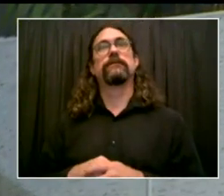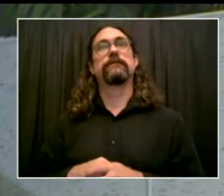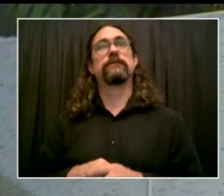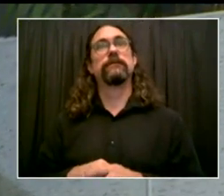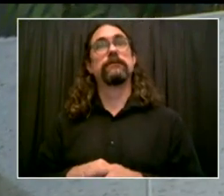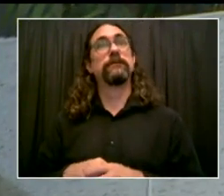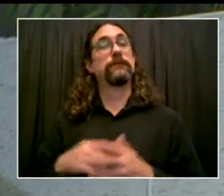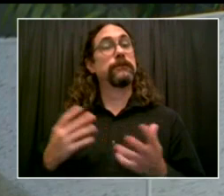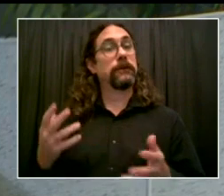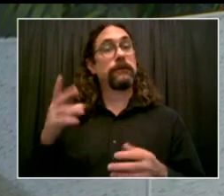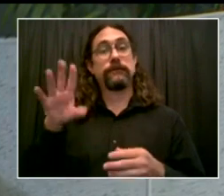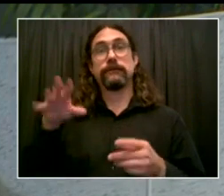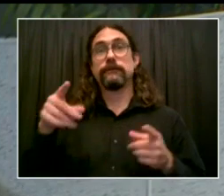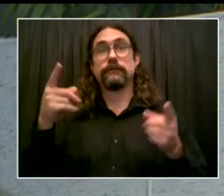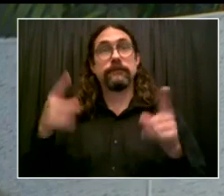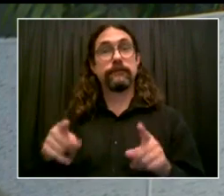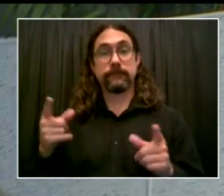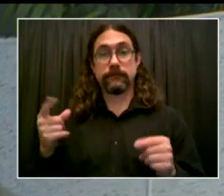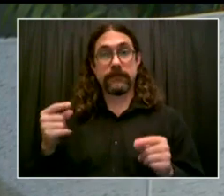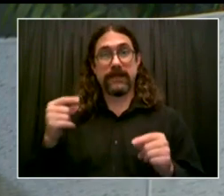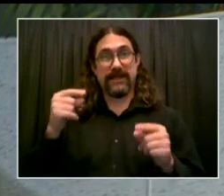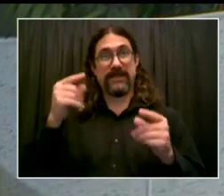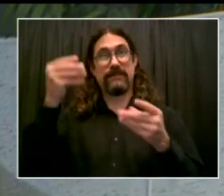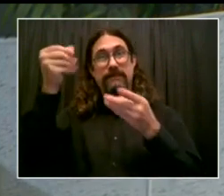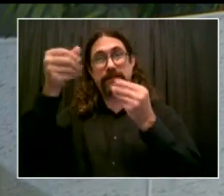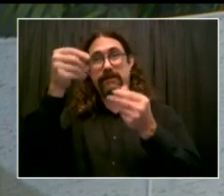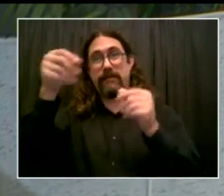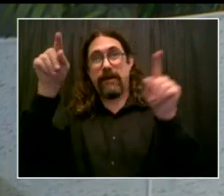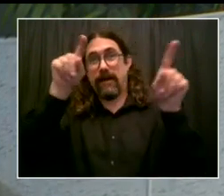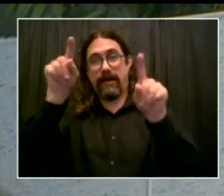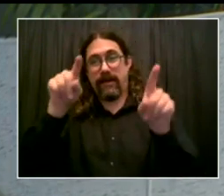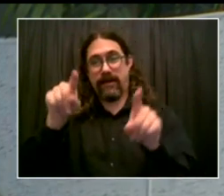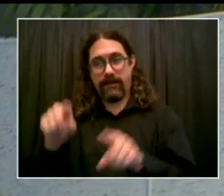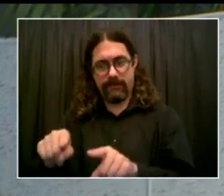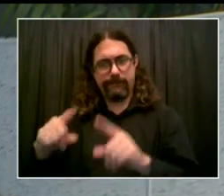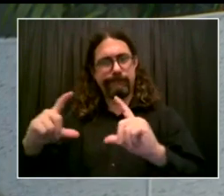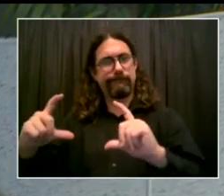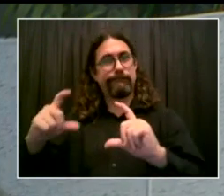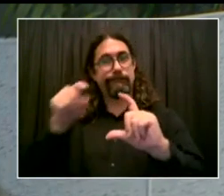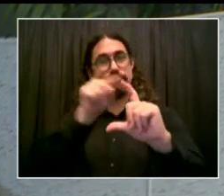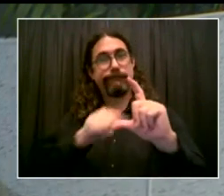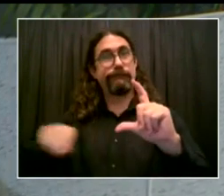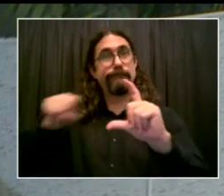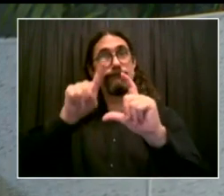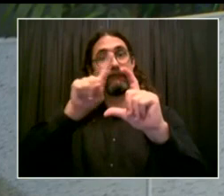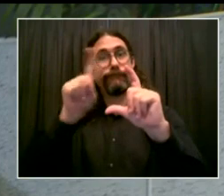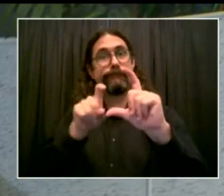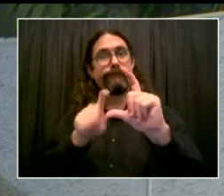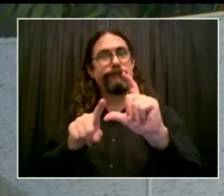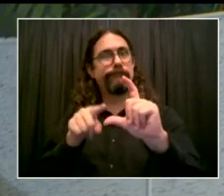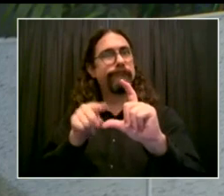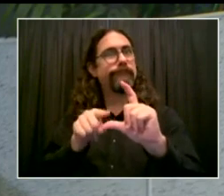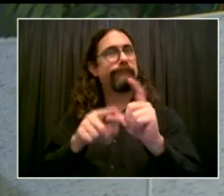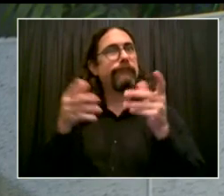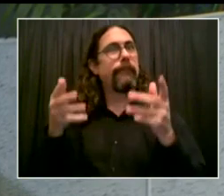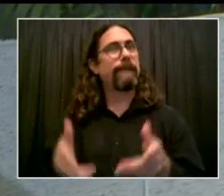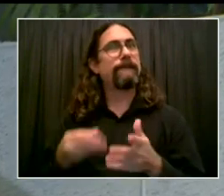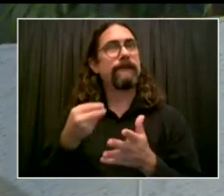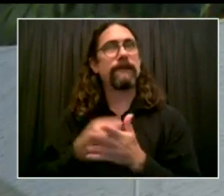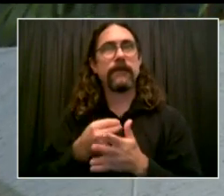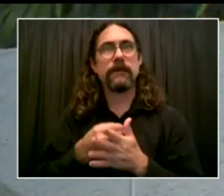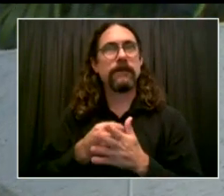We won't talk about it today. But there's one other big fish out there you and I are working on. You're teasing it. I like that. We're it. You're going to